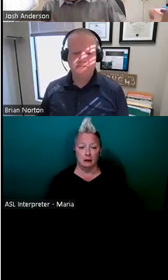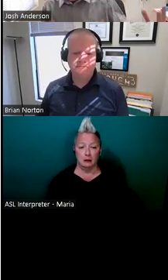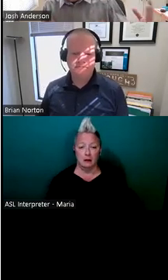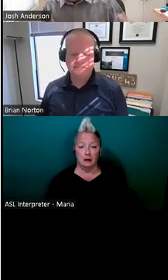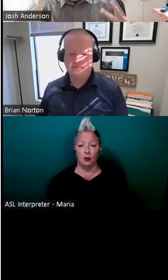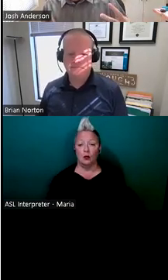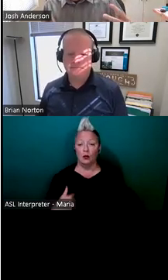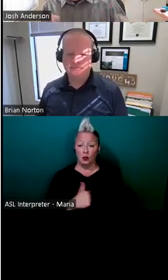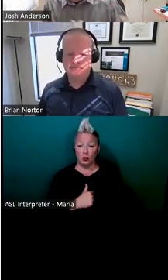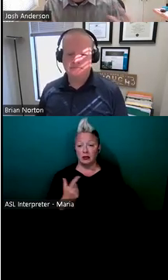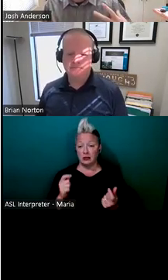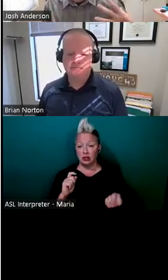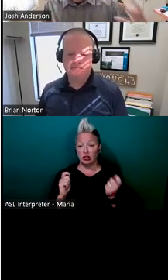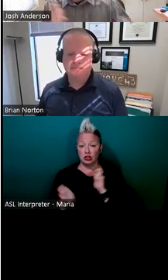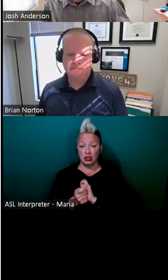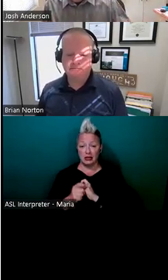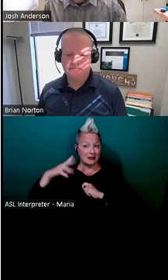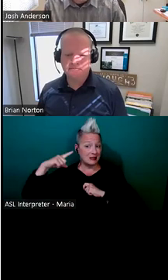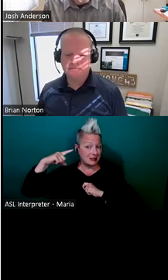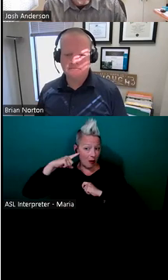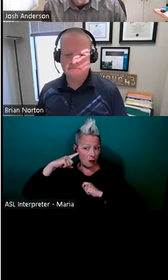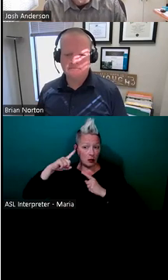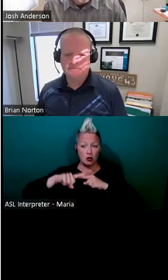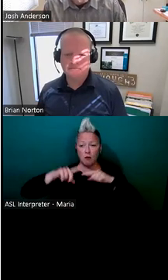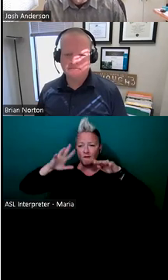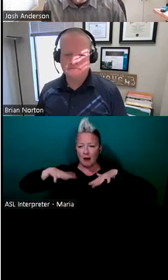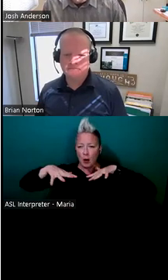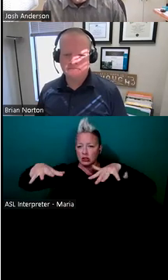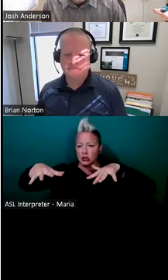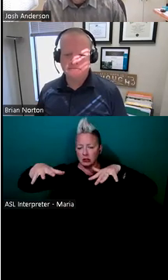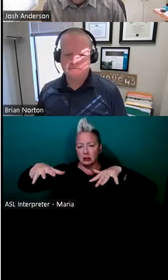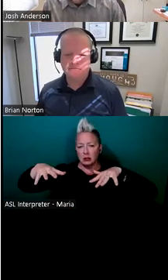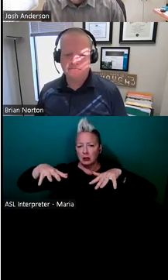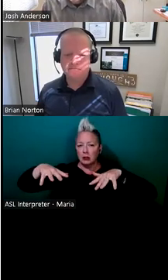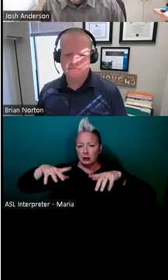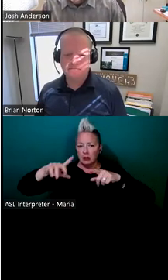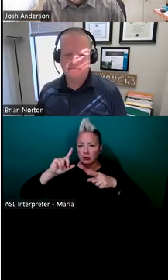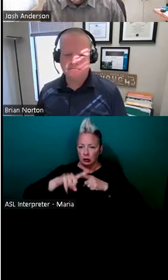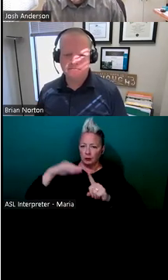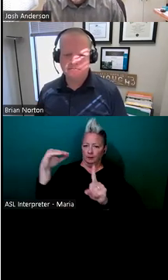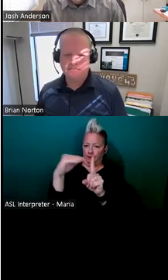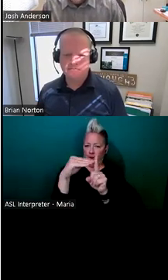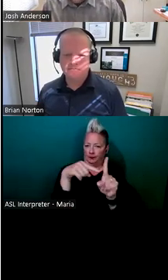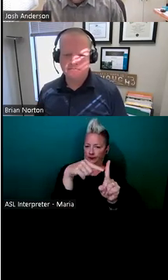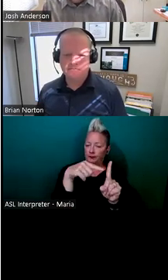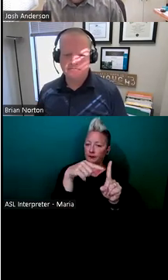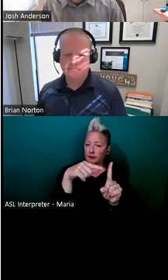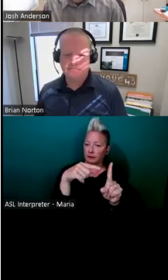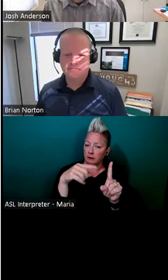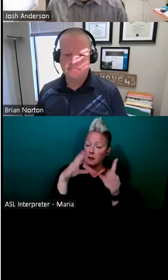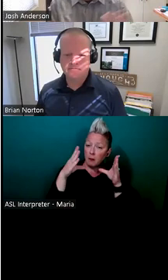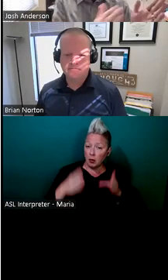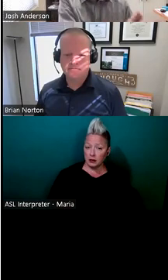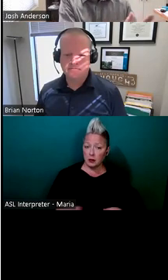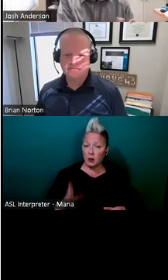sound into vibrations and, and other kinds of alerting, uh, devices so that the individual